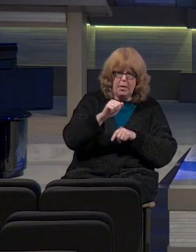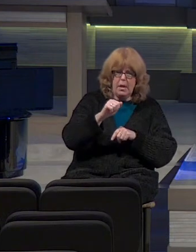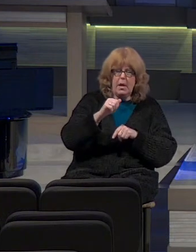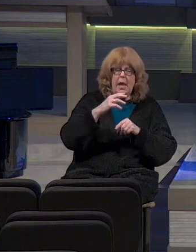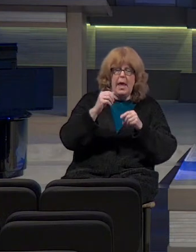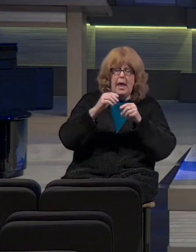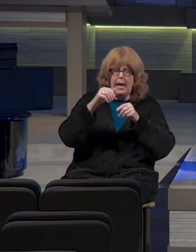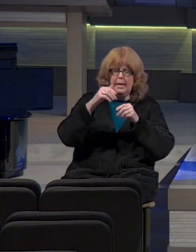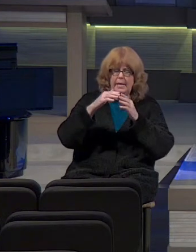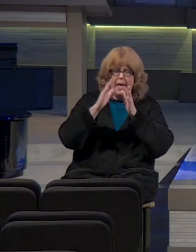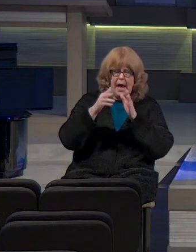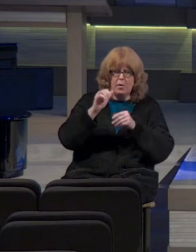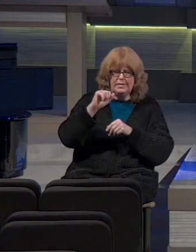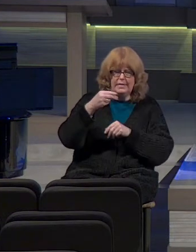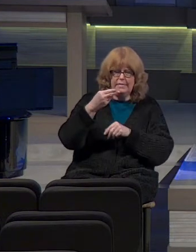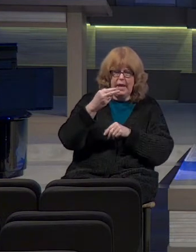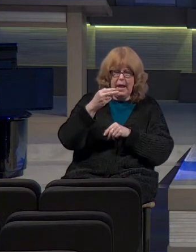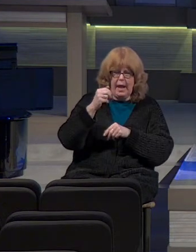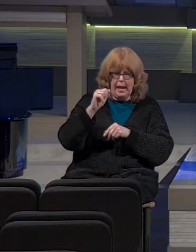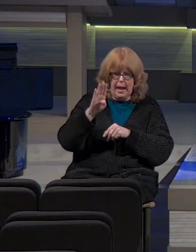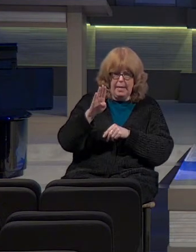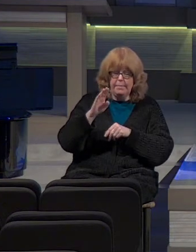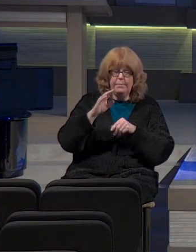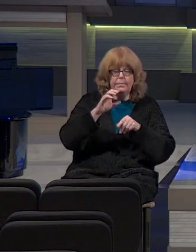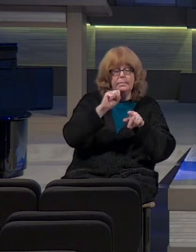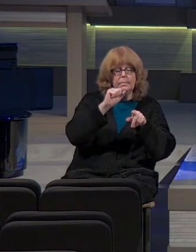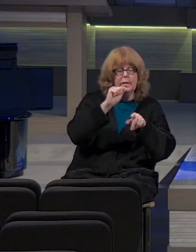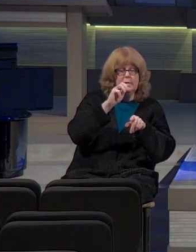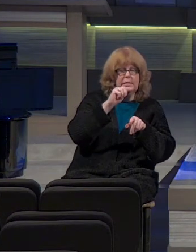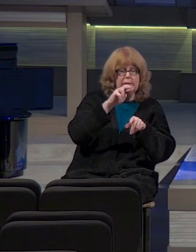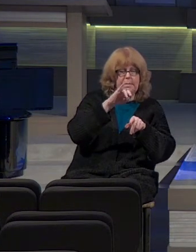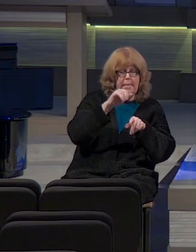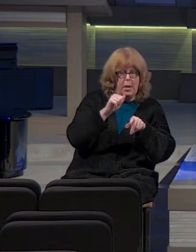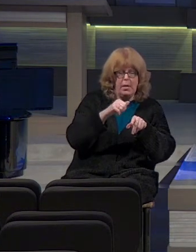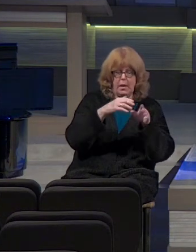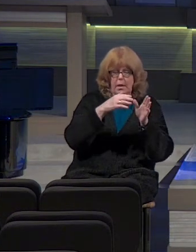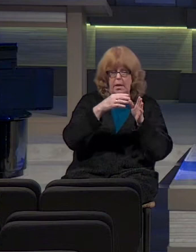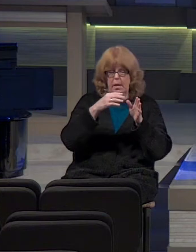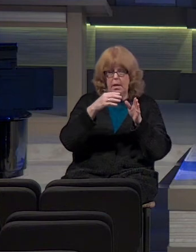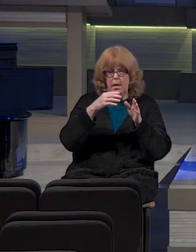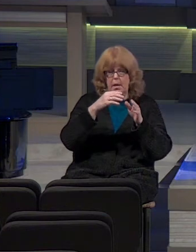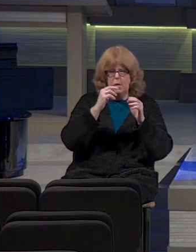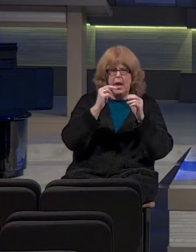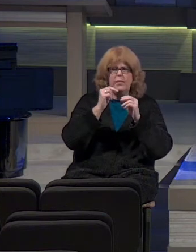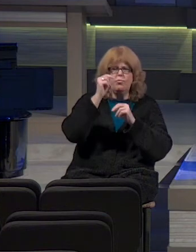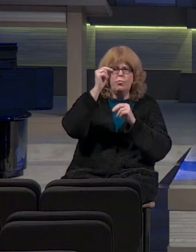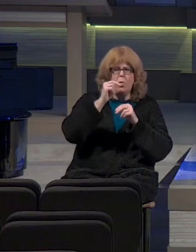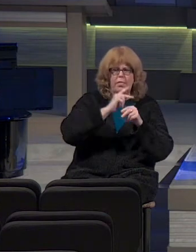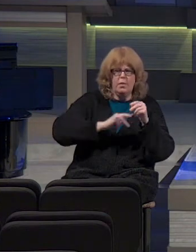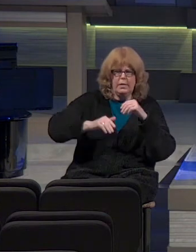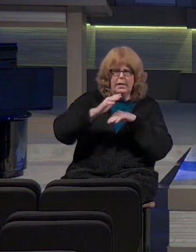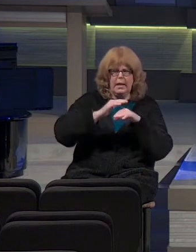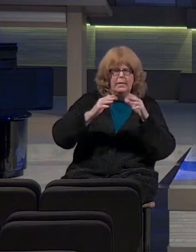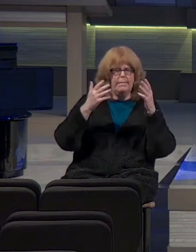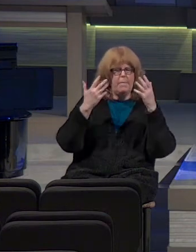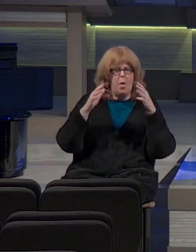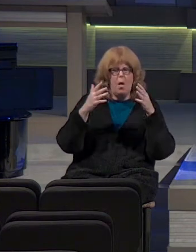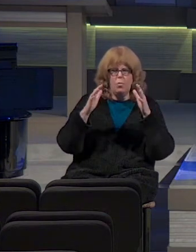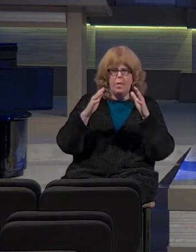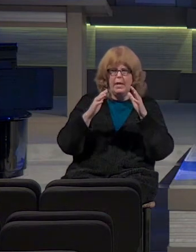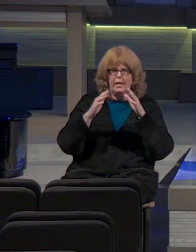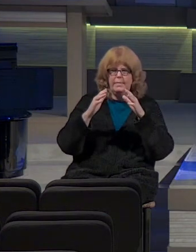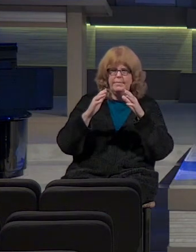house of Ahab. Remember, those cities, Samaria and the northern kingdom, are already in